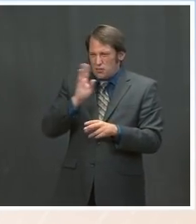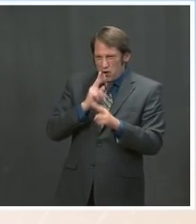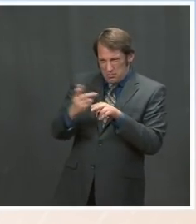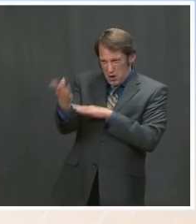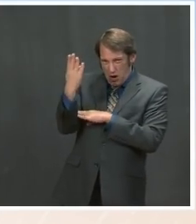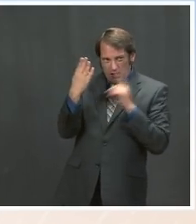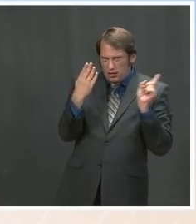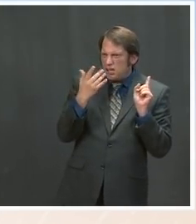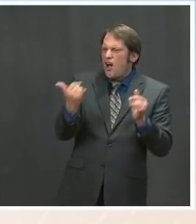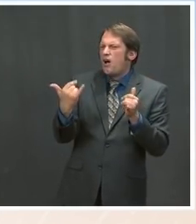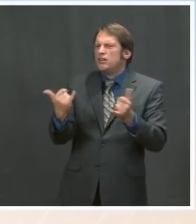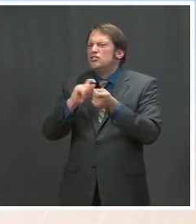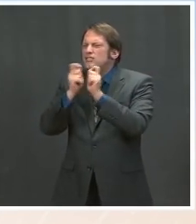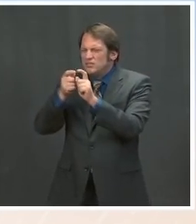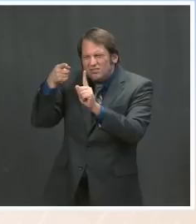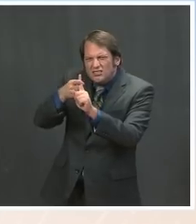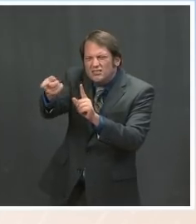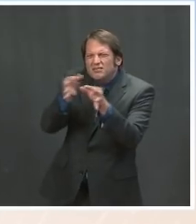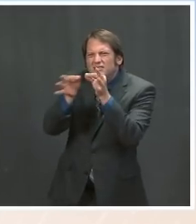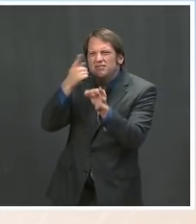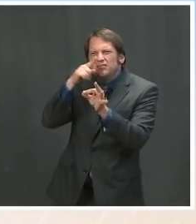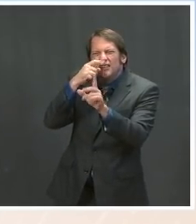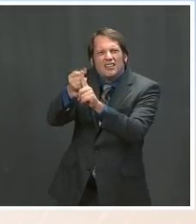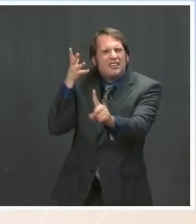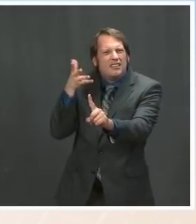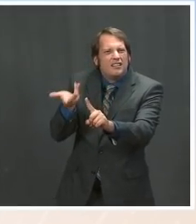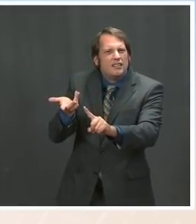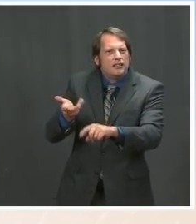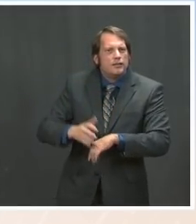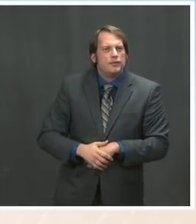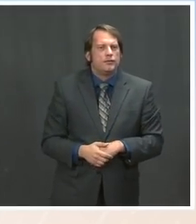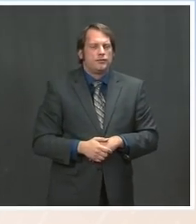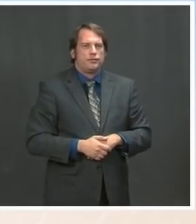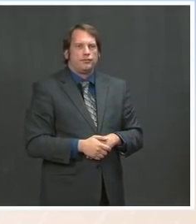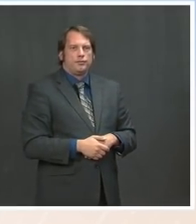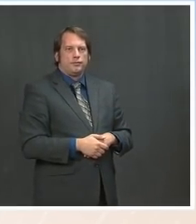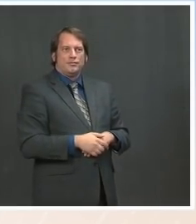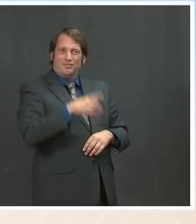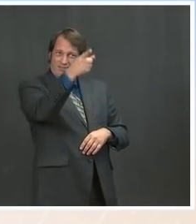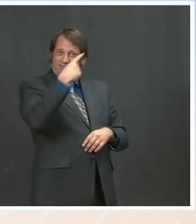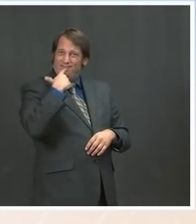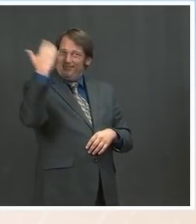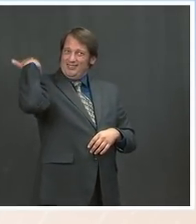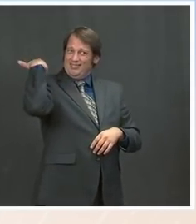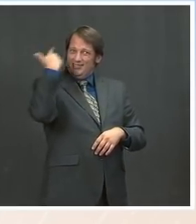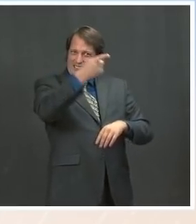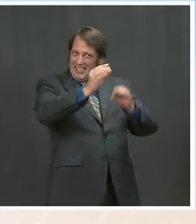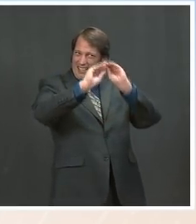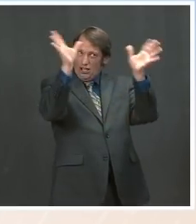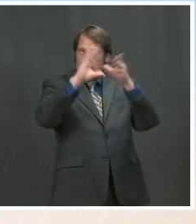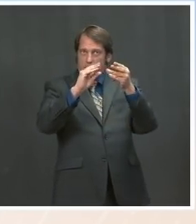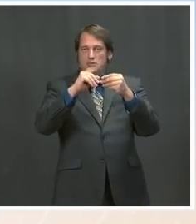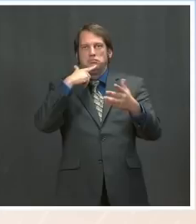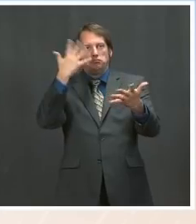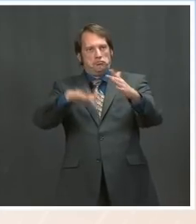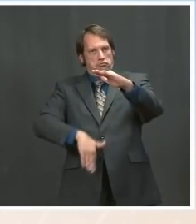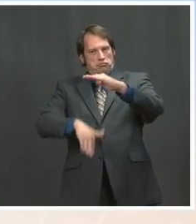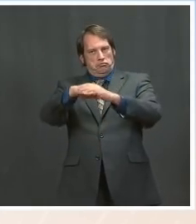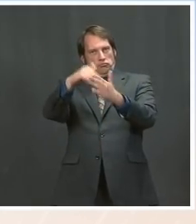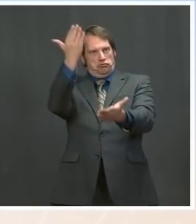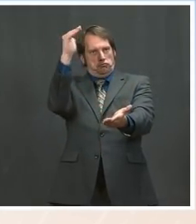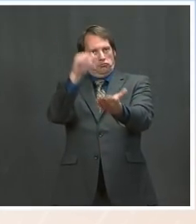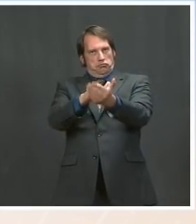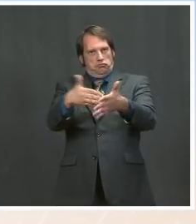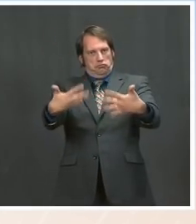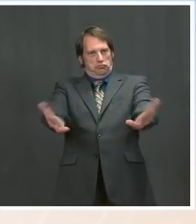The The change from the morning to the afternoon was that you explicitly said the admission of up to 15,000 refugees remains justified. And in